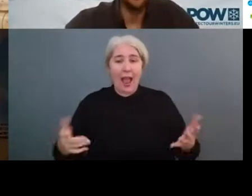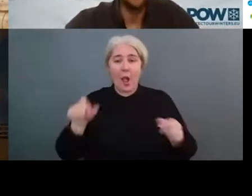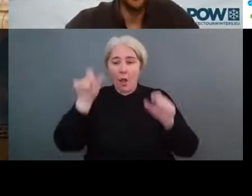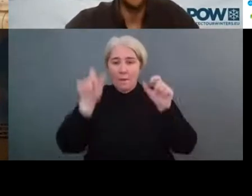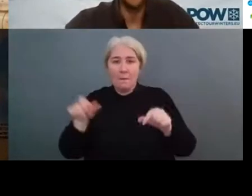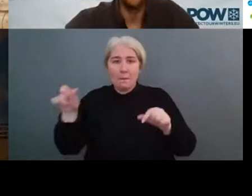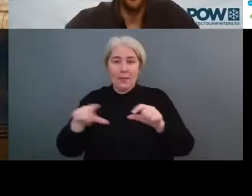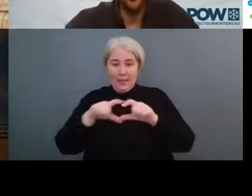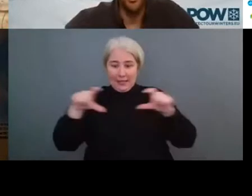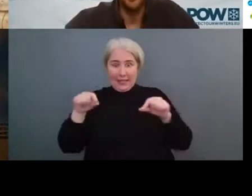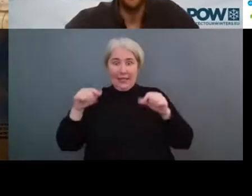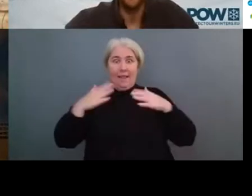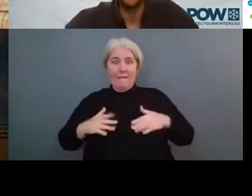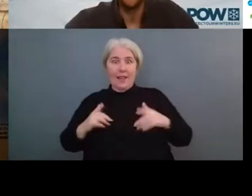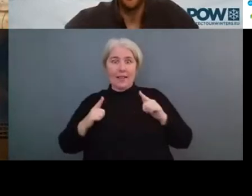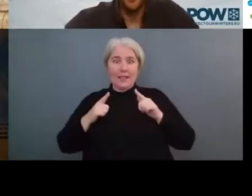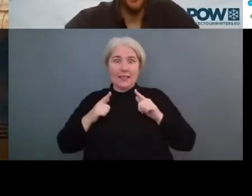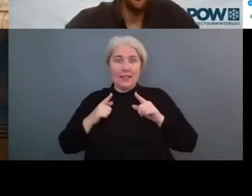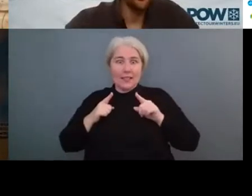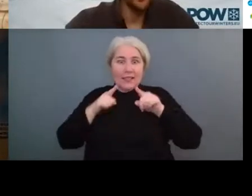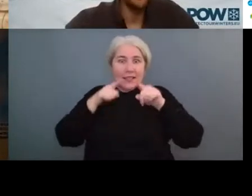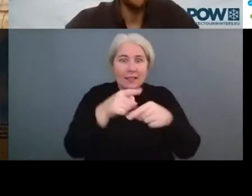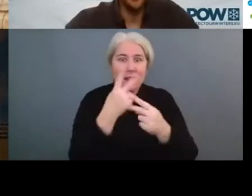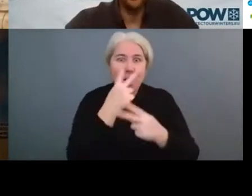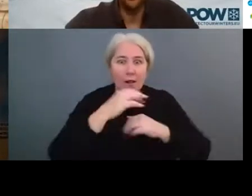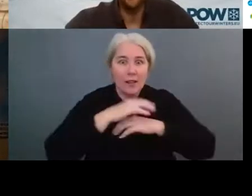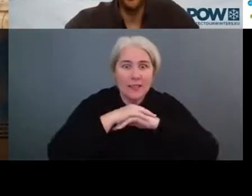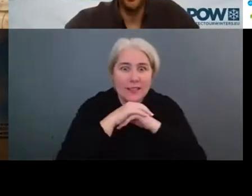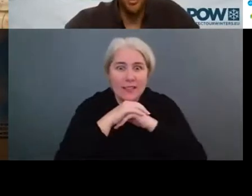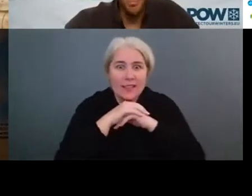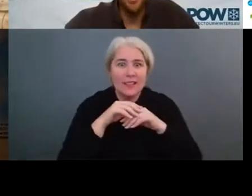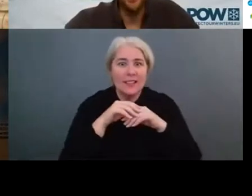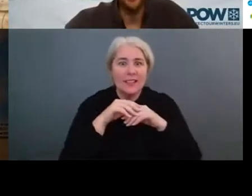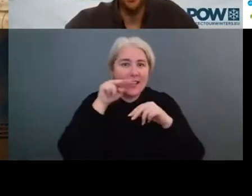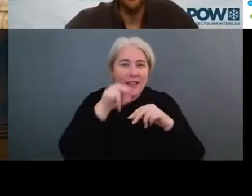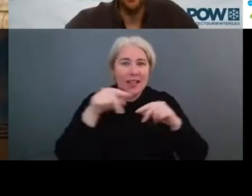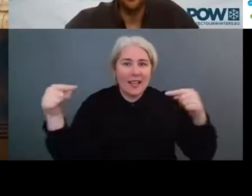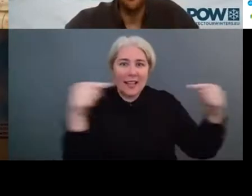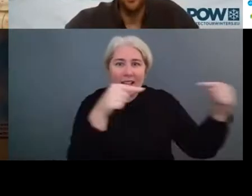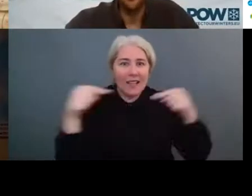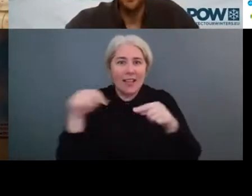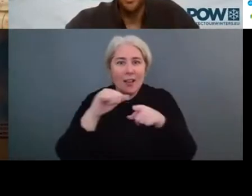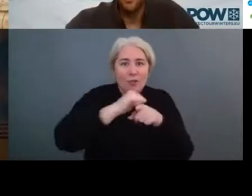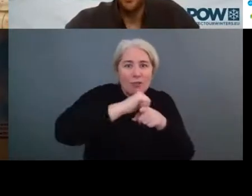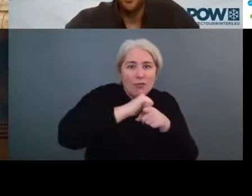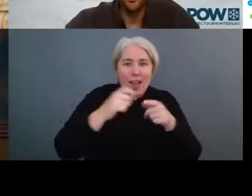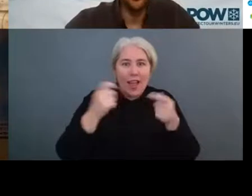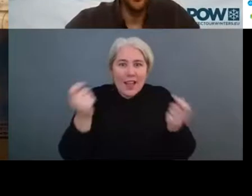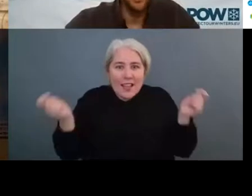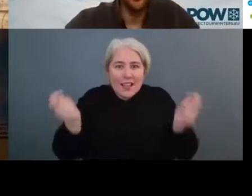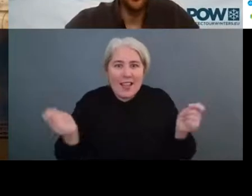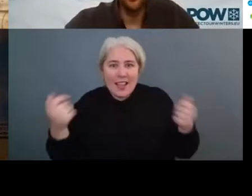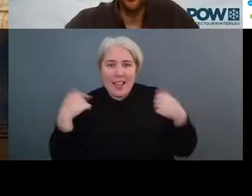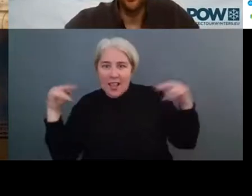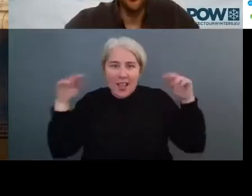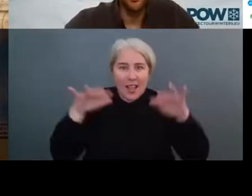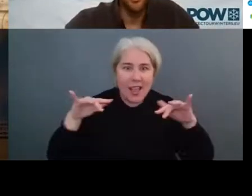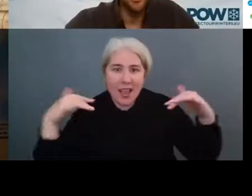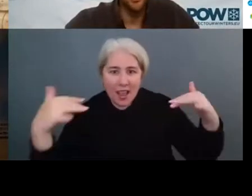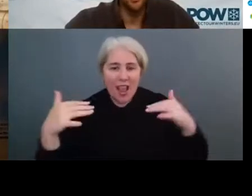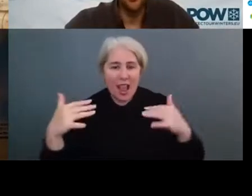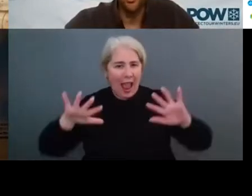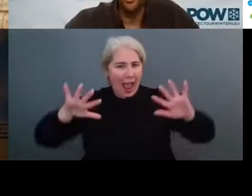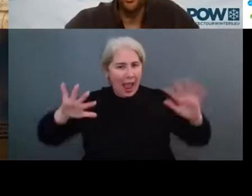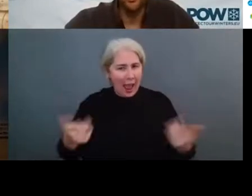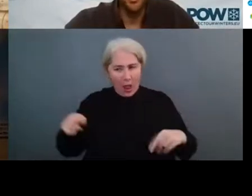events, taking them to the training sessions, how you arrange schedules, where are the localities of these events. But then also when it comes to the